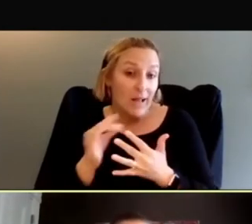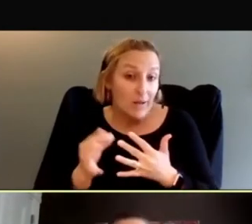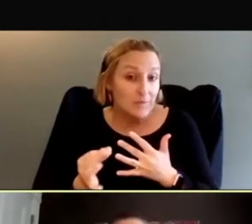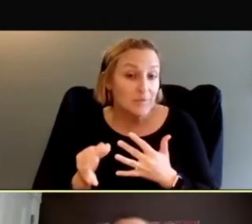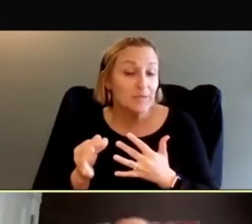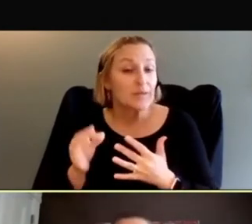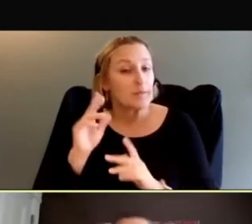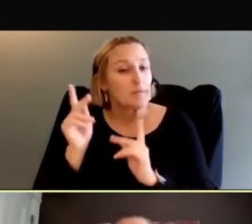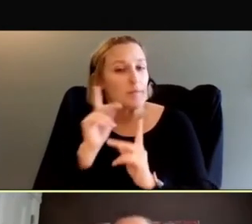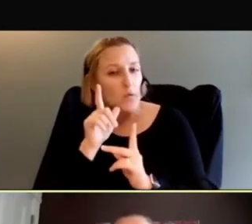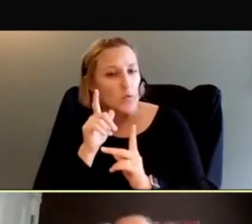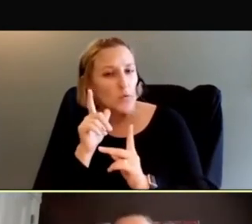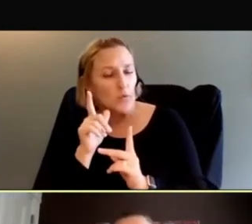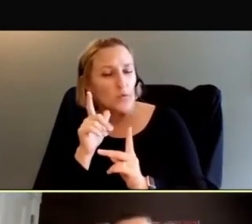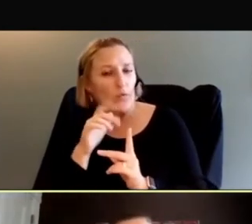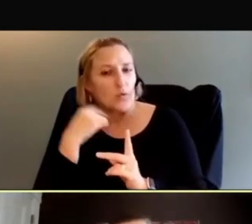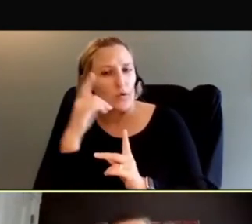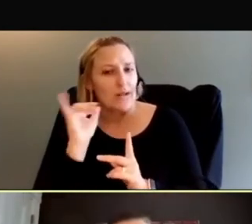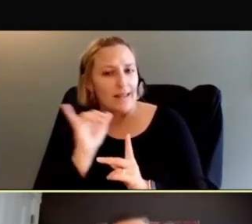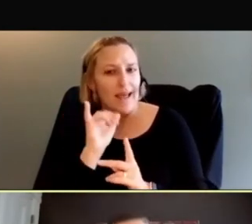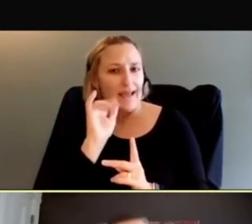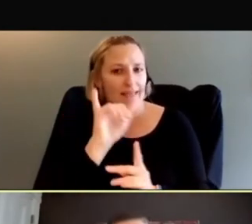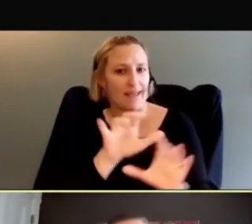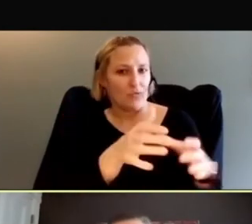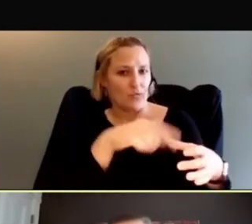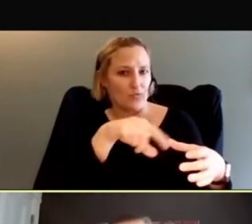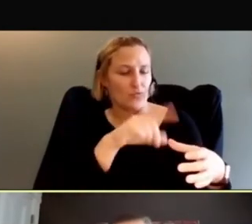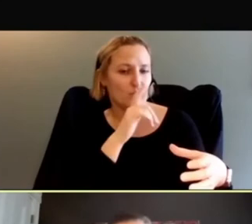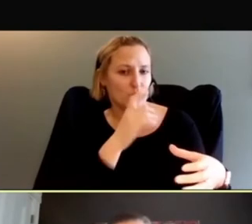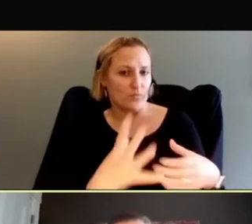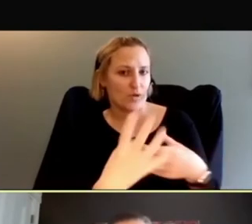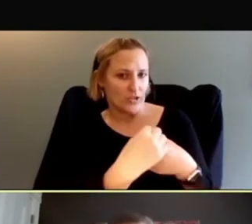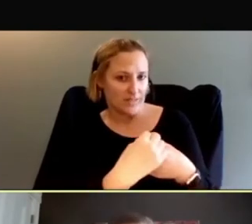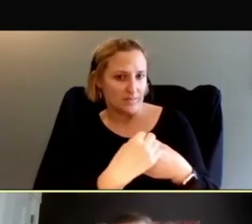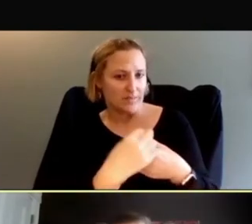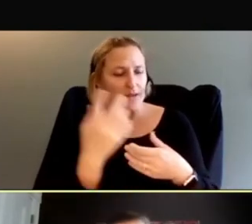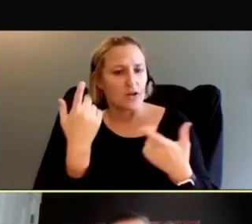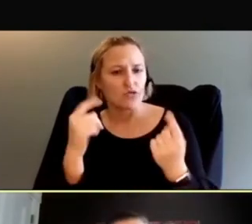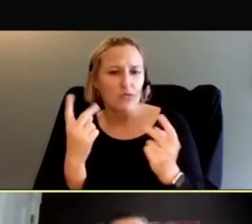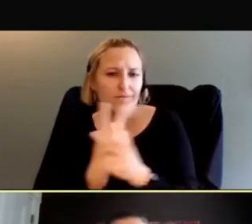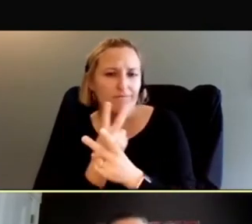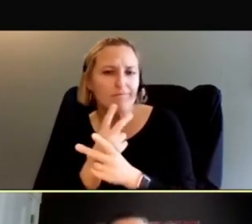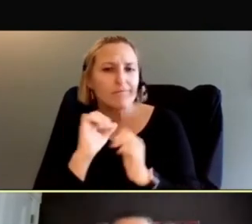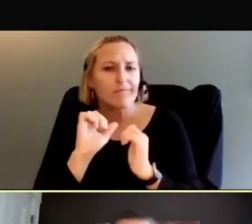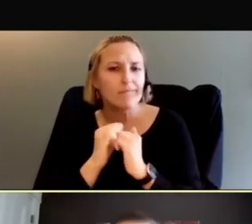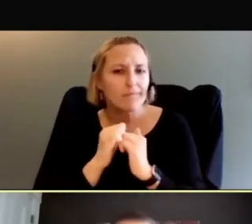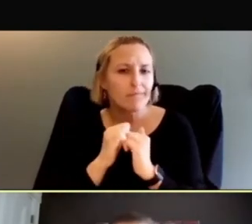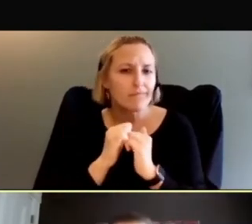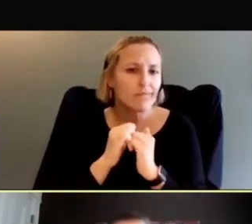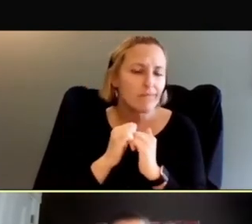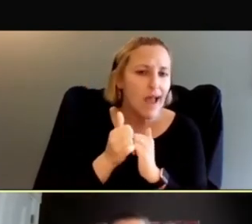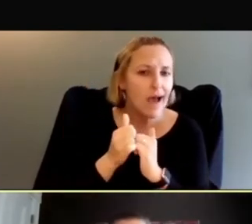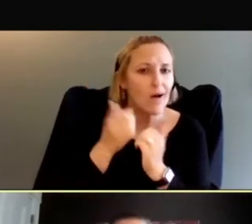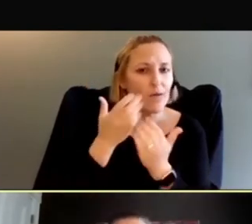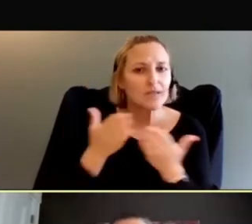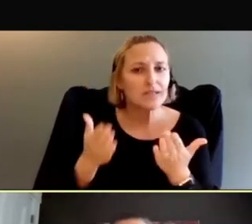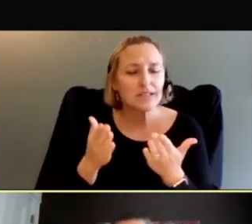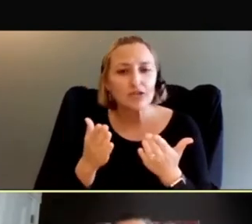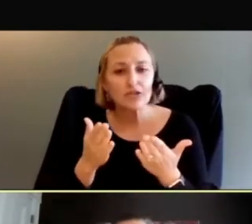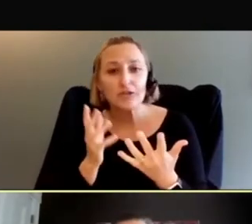pool, so that you're getting a sense of how those materials are working for folks. And if they're in fact having the